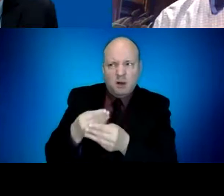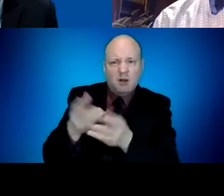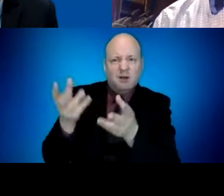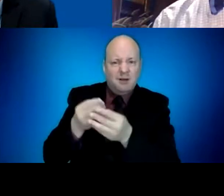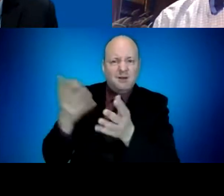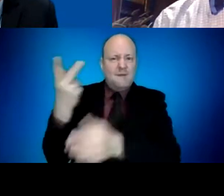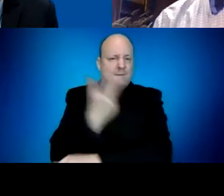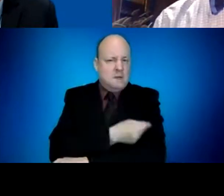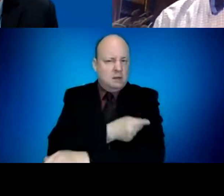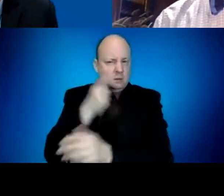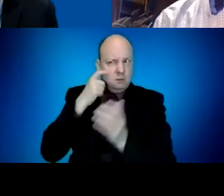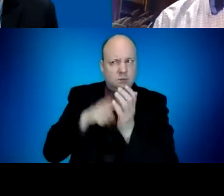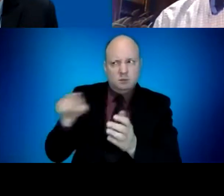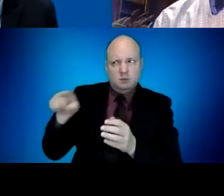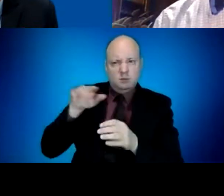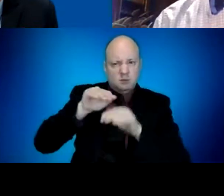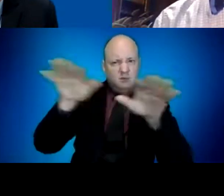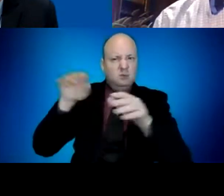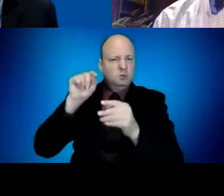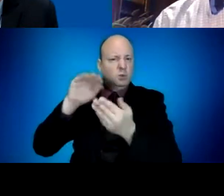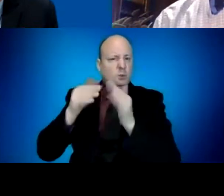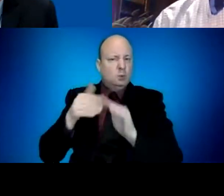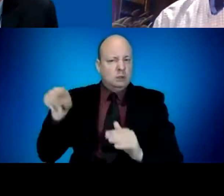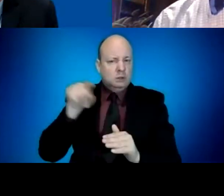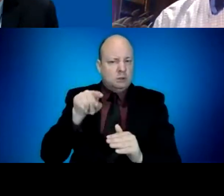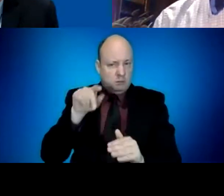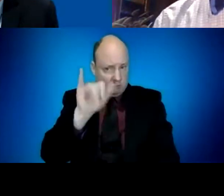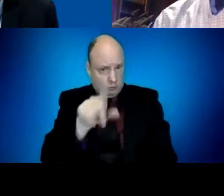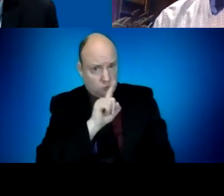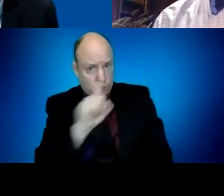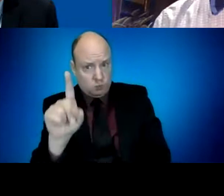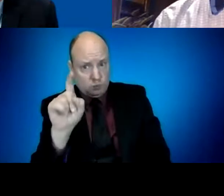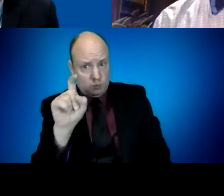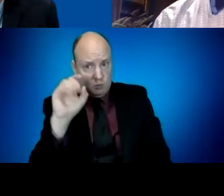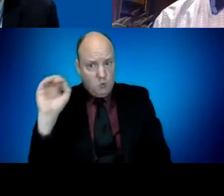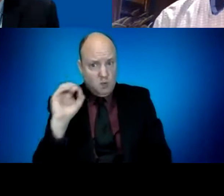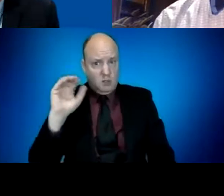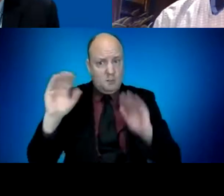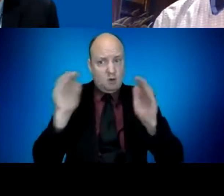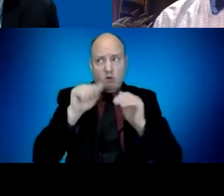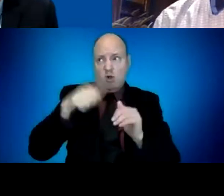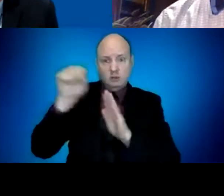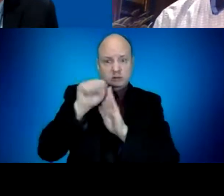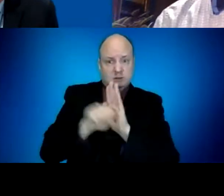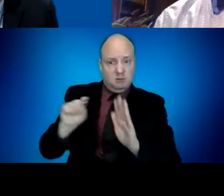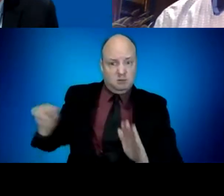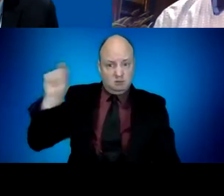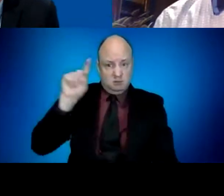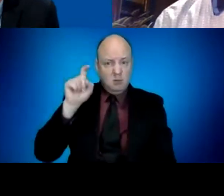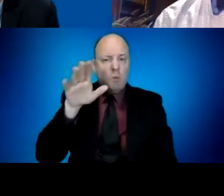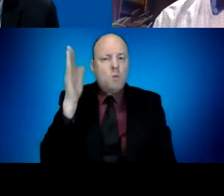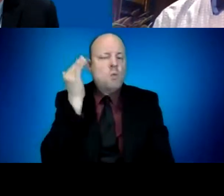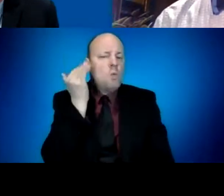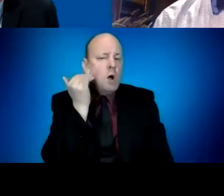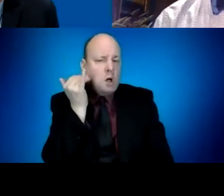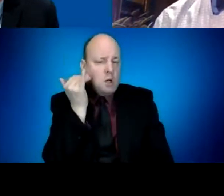states. What would you say to that? And what do you see for us in the future? Yeah, I would say a couple of things first in terms of the percentage of vaccine that